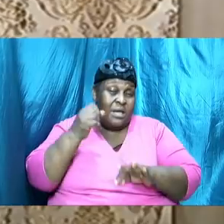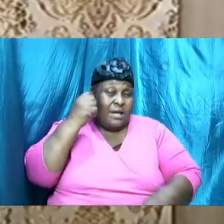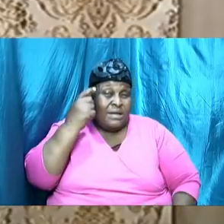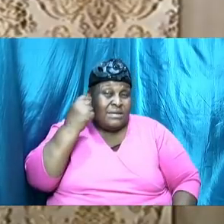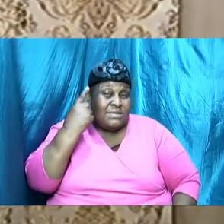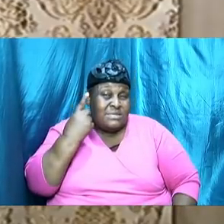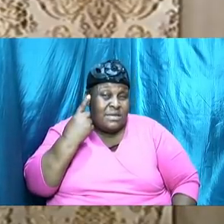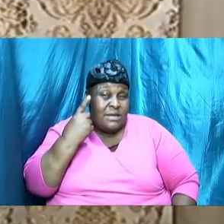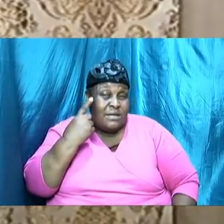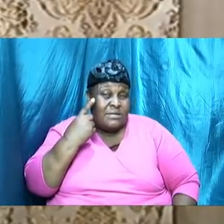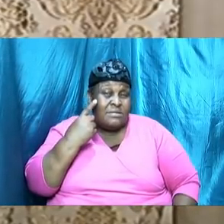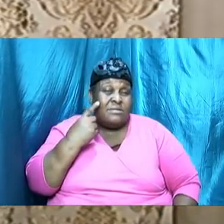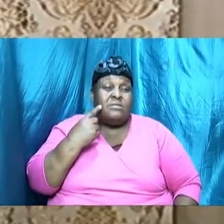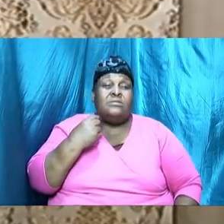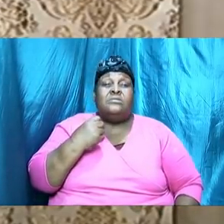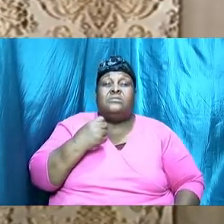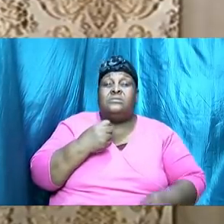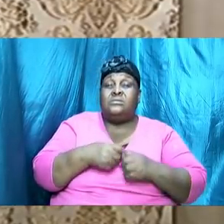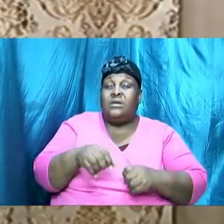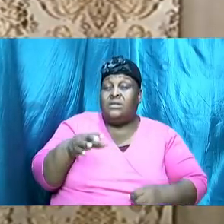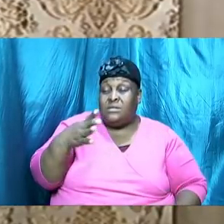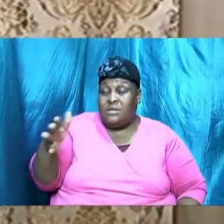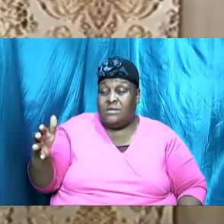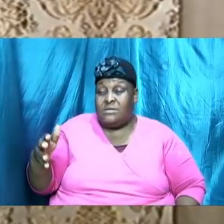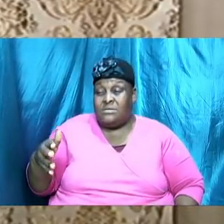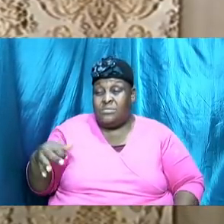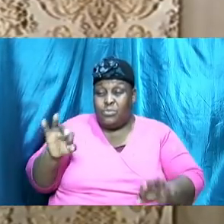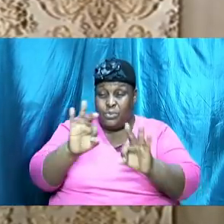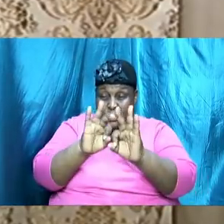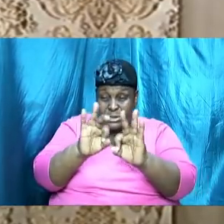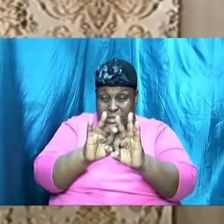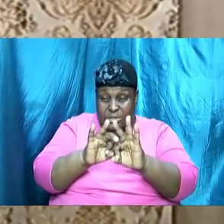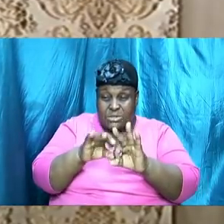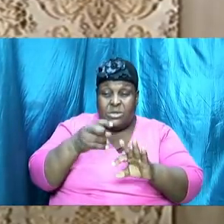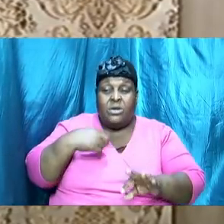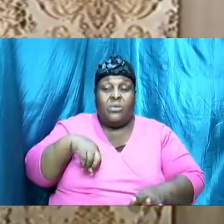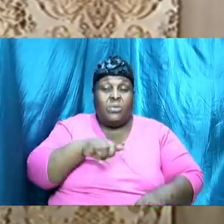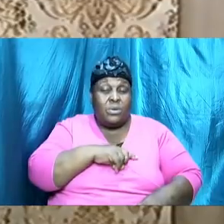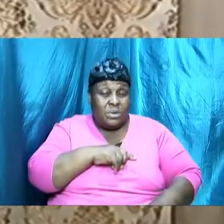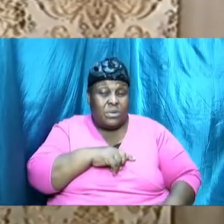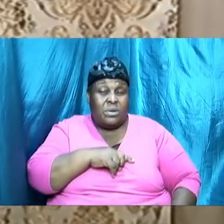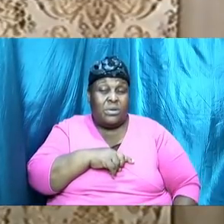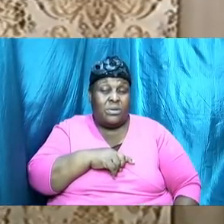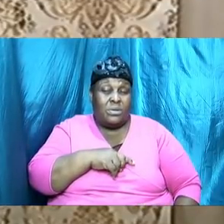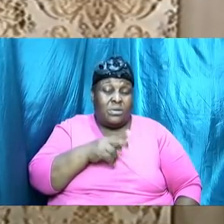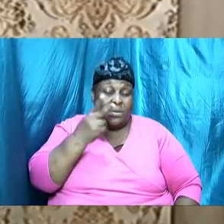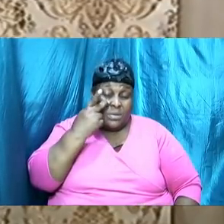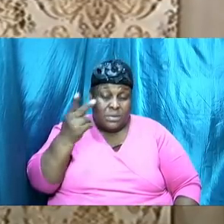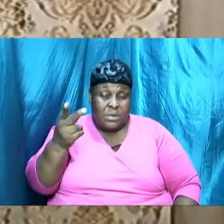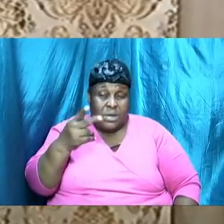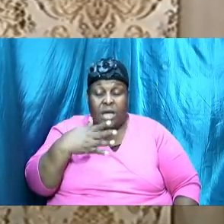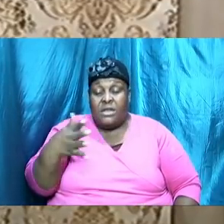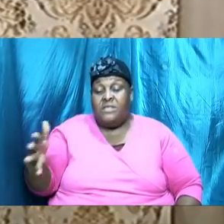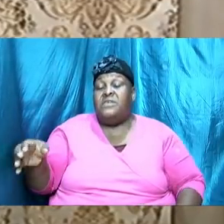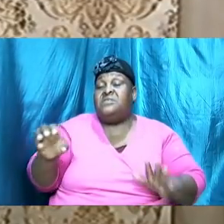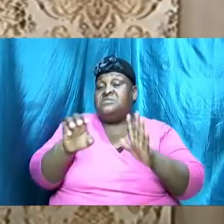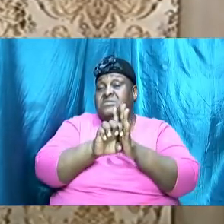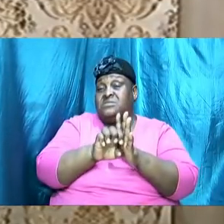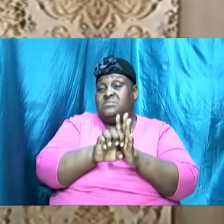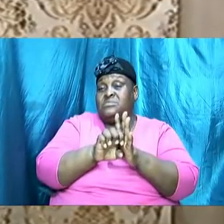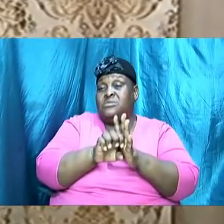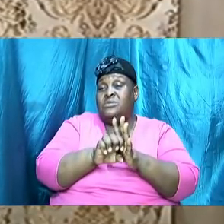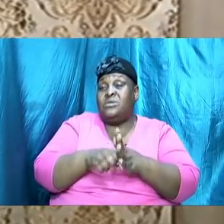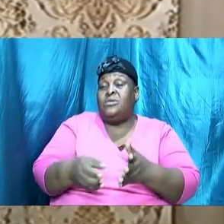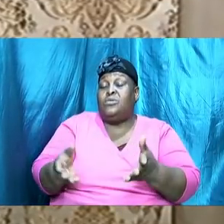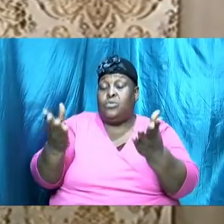so that the concepts that we are going to be looking at the things that we are going to examine coming